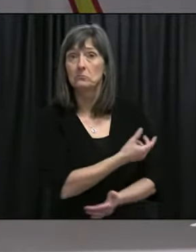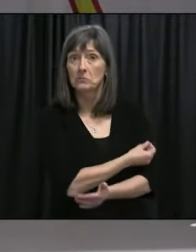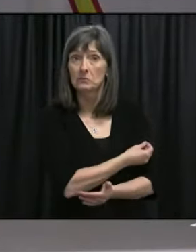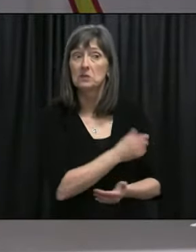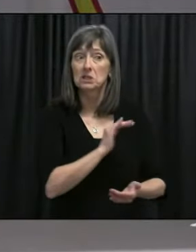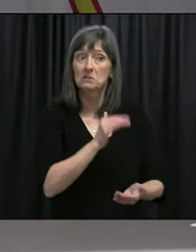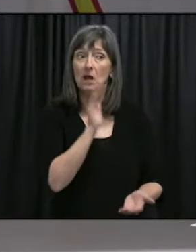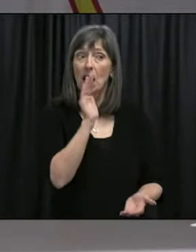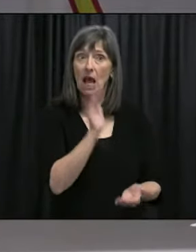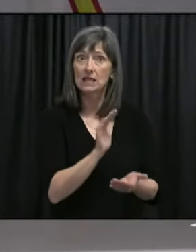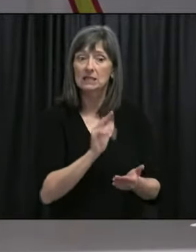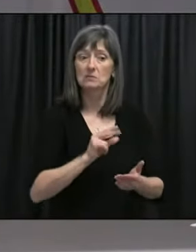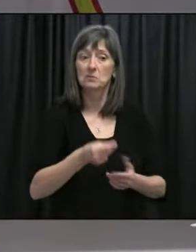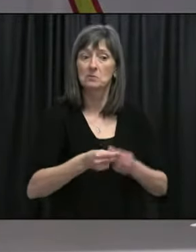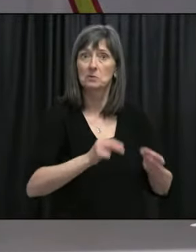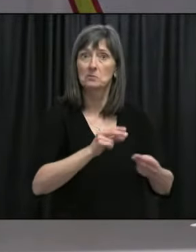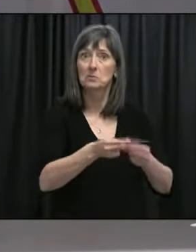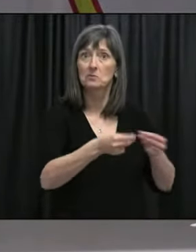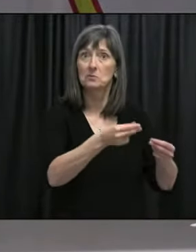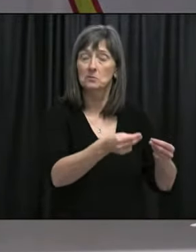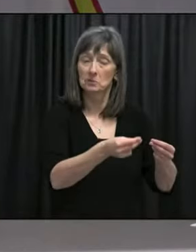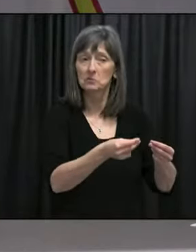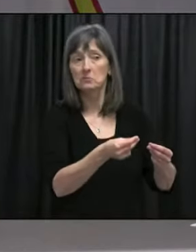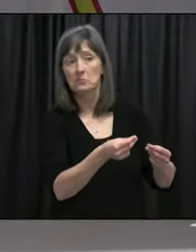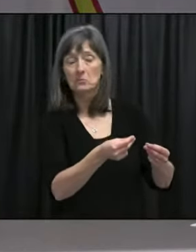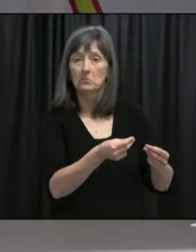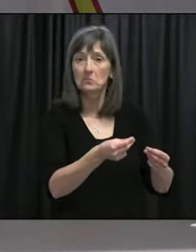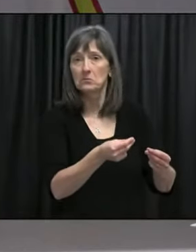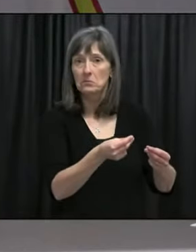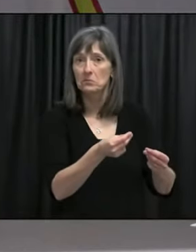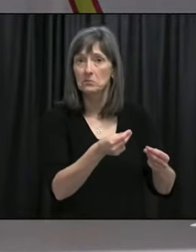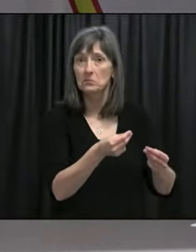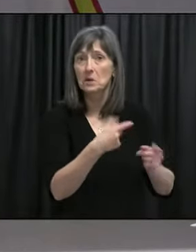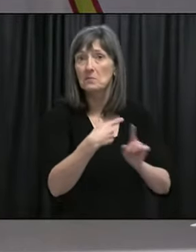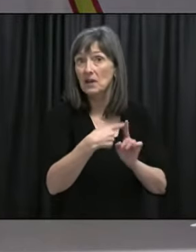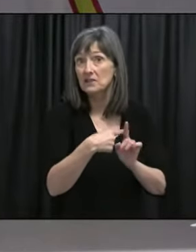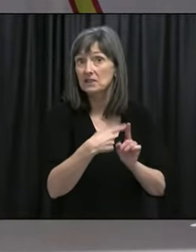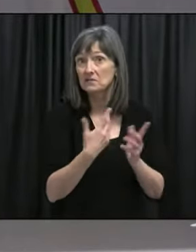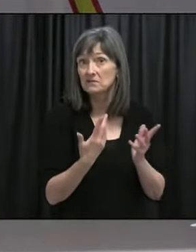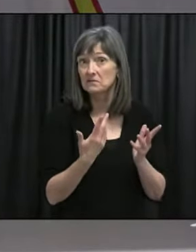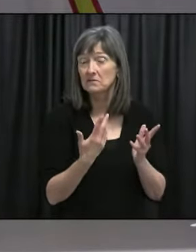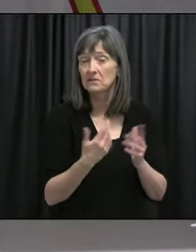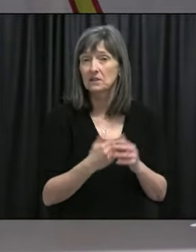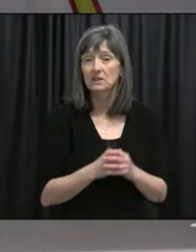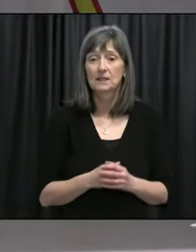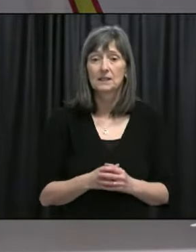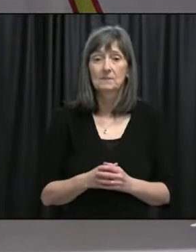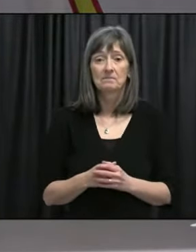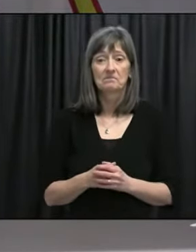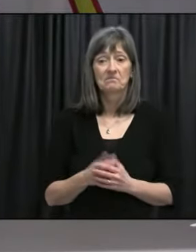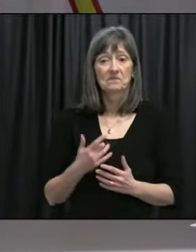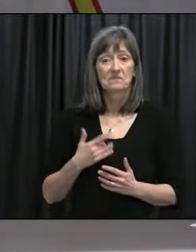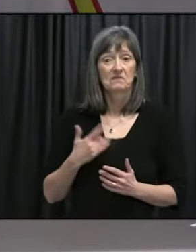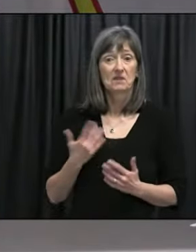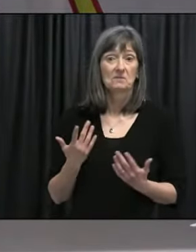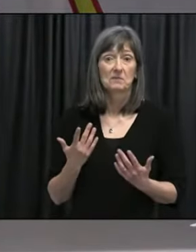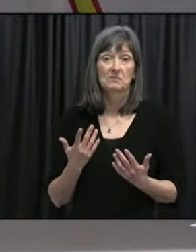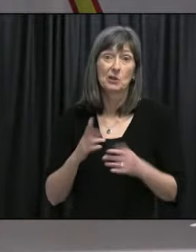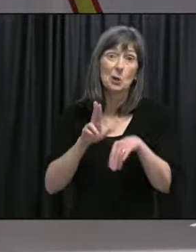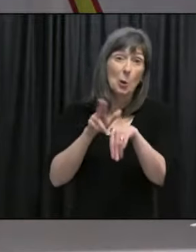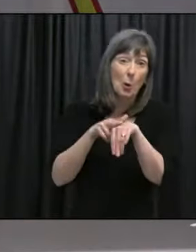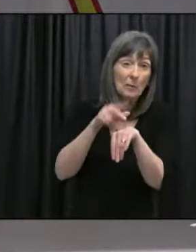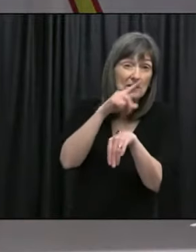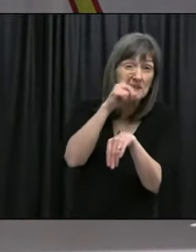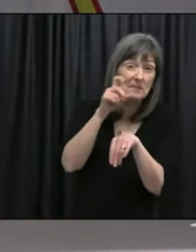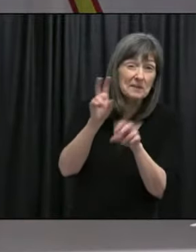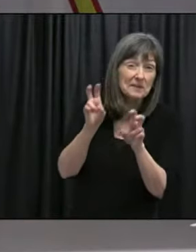diminishes the transmission in certain, uh, jurisdictions. And all of these are positive signs, uh, towards a, uh, perhaps not a normal